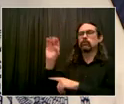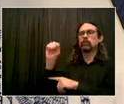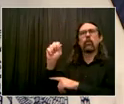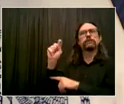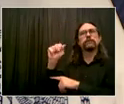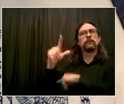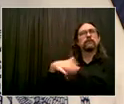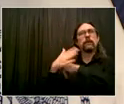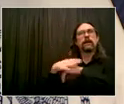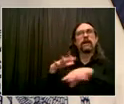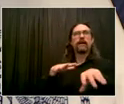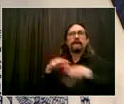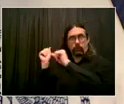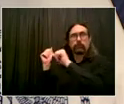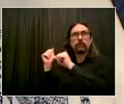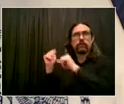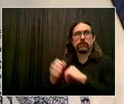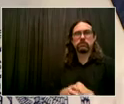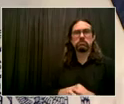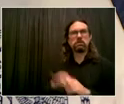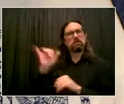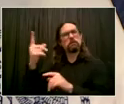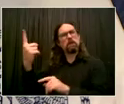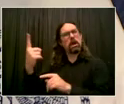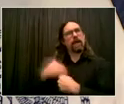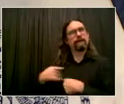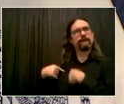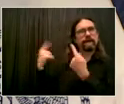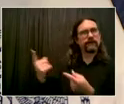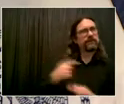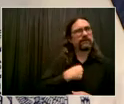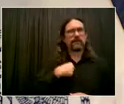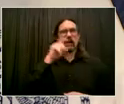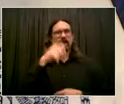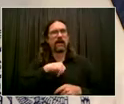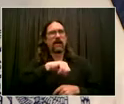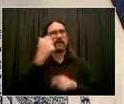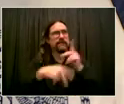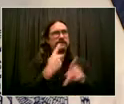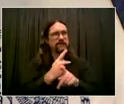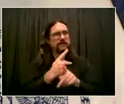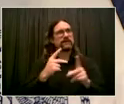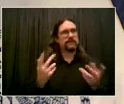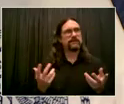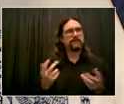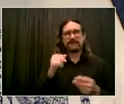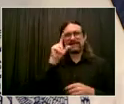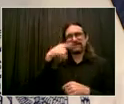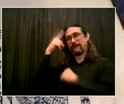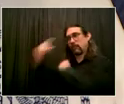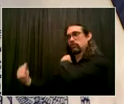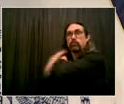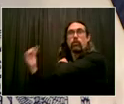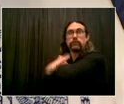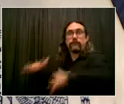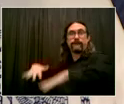as well. If we are seeing this kind of rain, we have to have an evacuation mechanism that can reach them. And again, this is a very